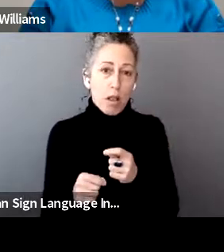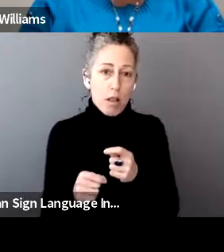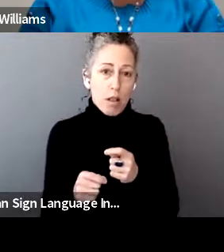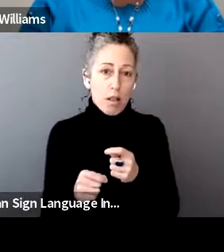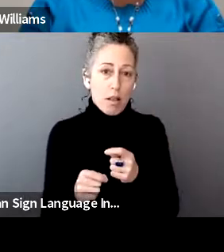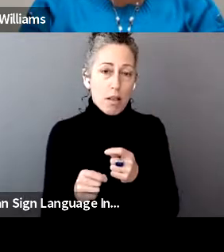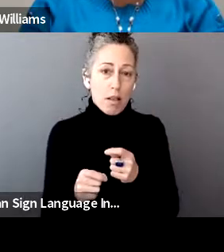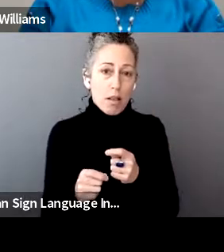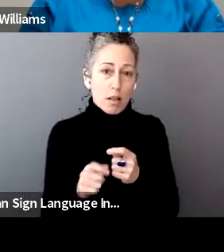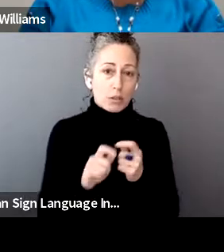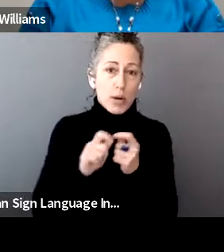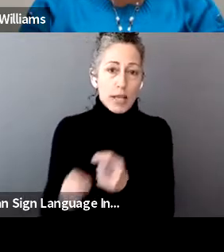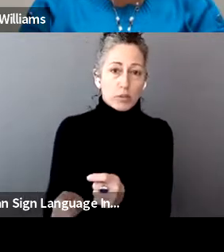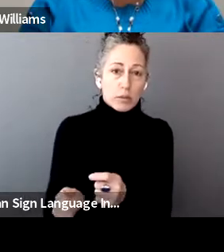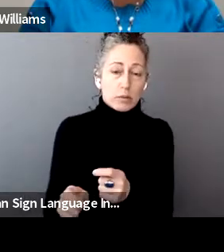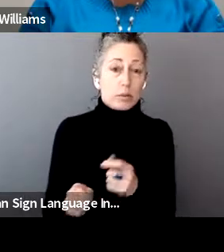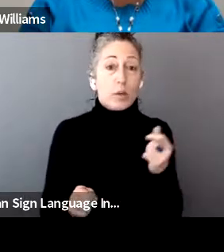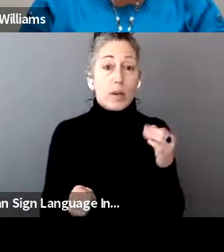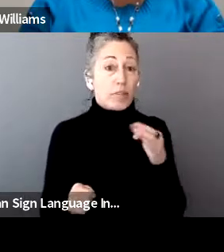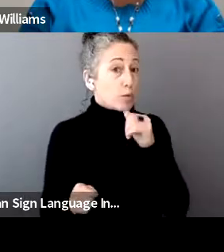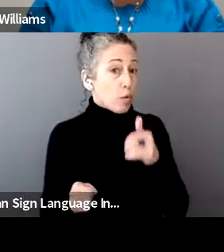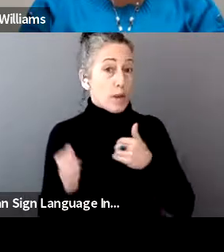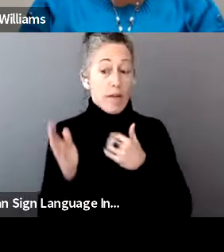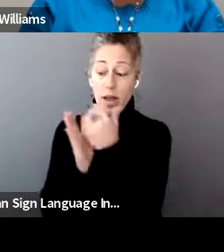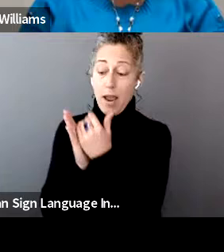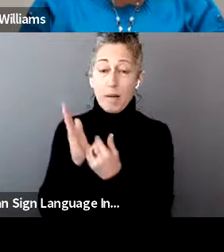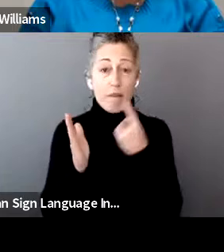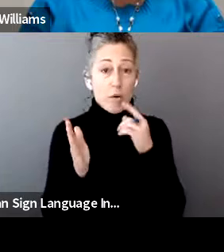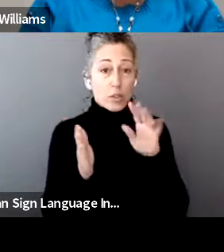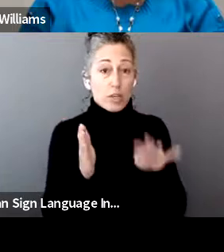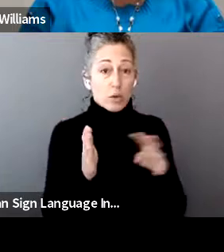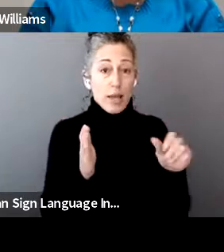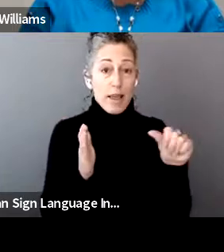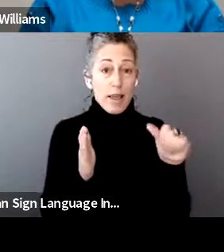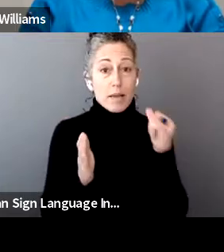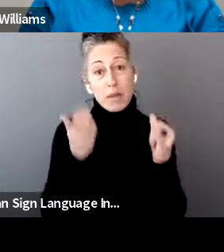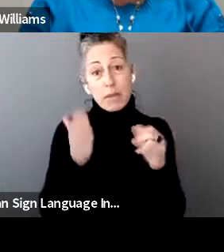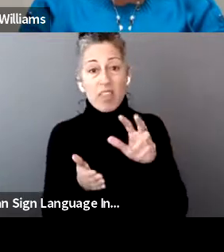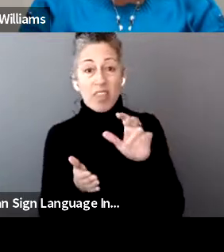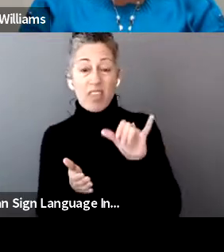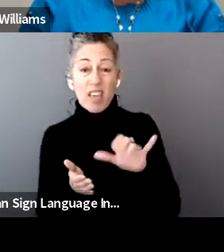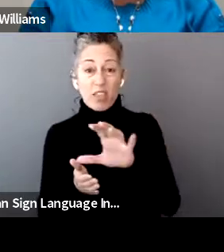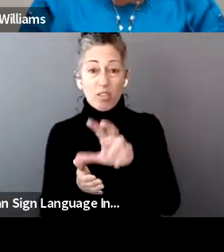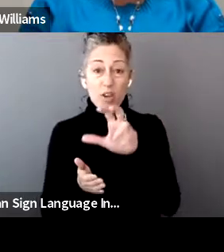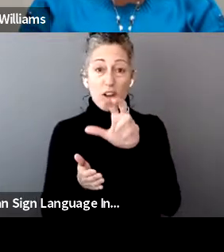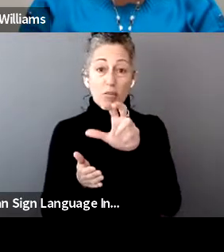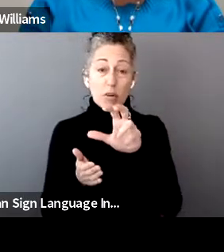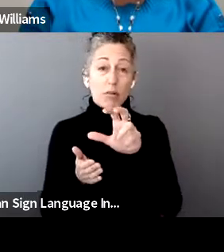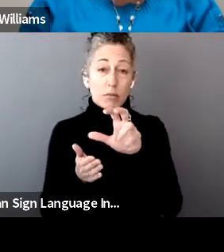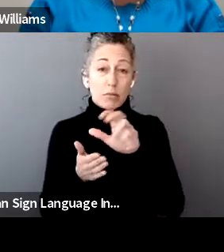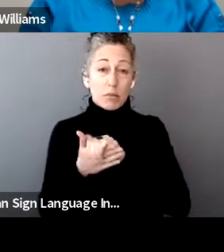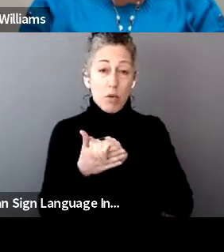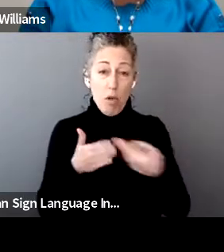Even though even if you don't itemize on schedule a, you may be able to take the $300 charitable contribution